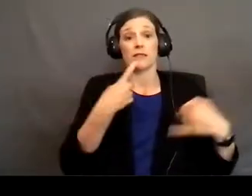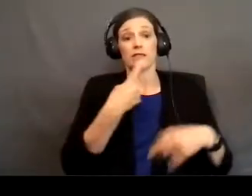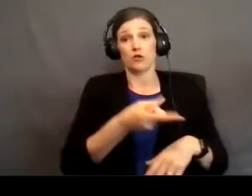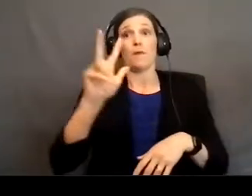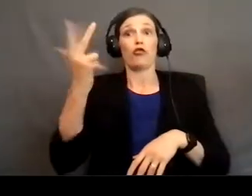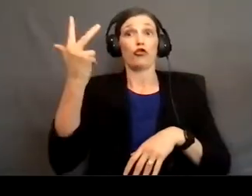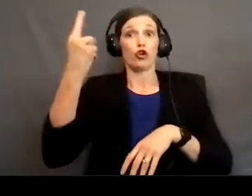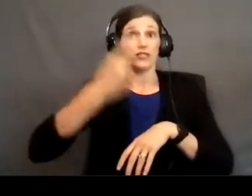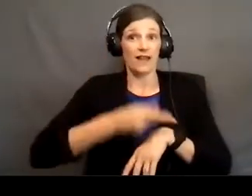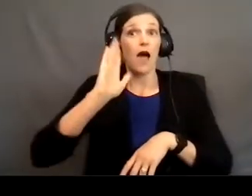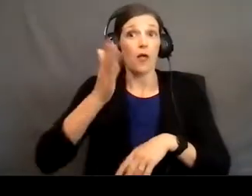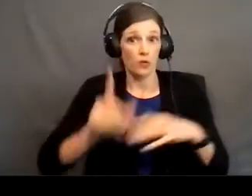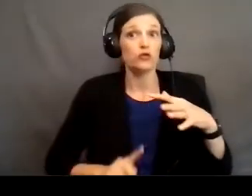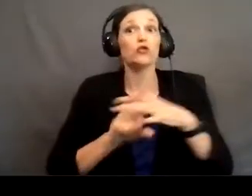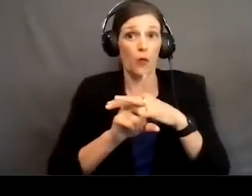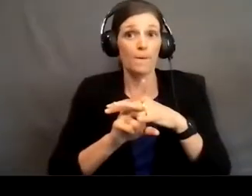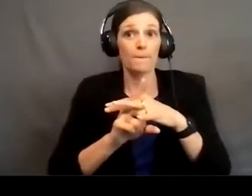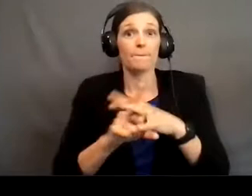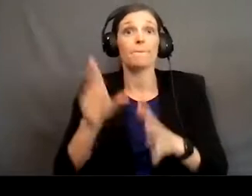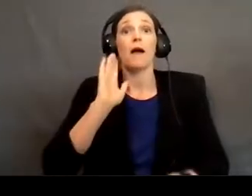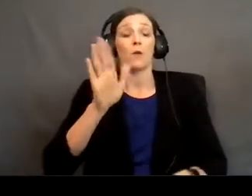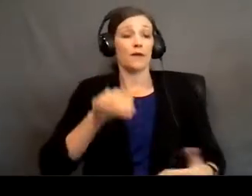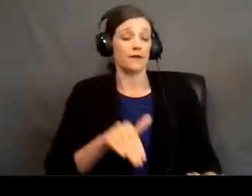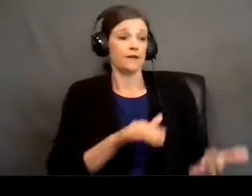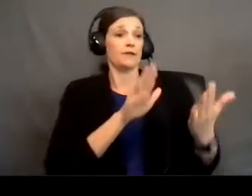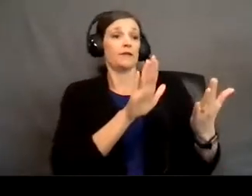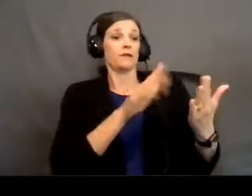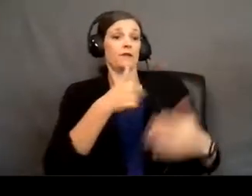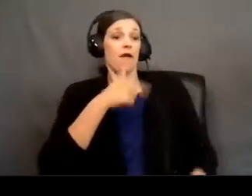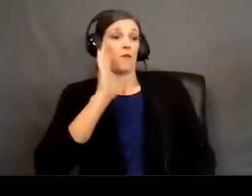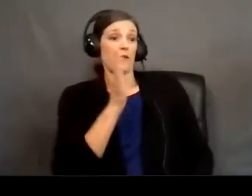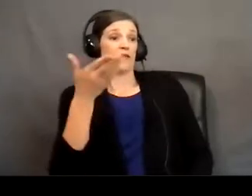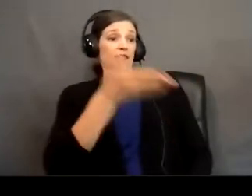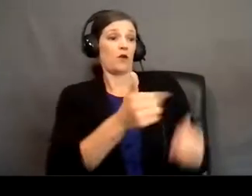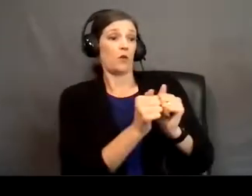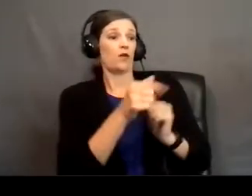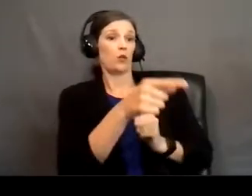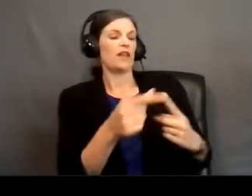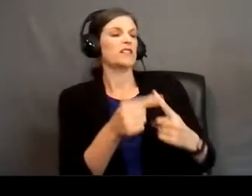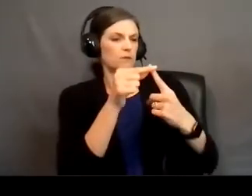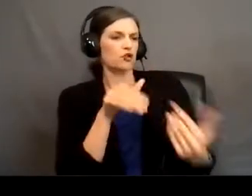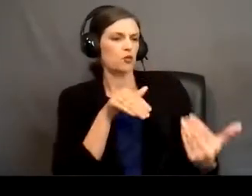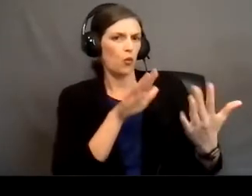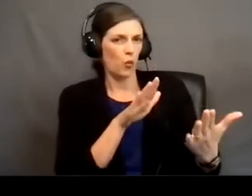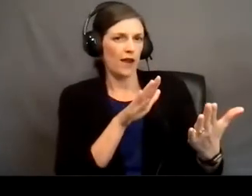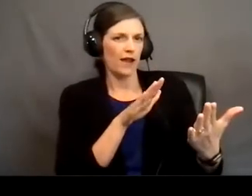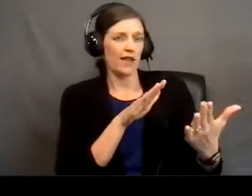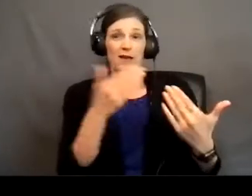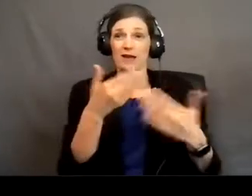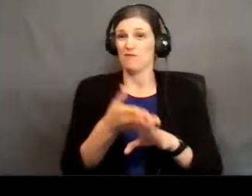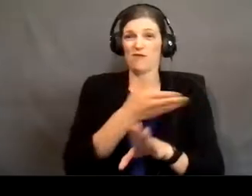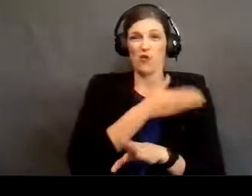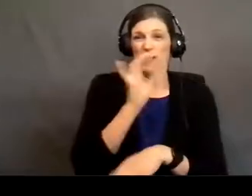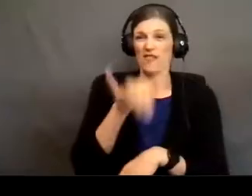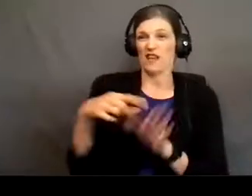I'm going to show up. I'm going to come before you. My presence is going to be with you in a very special way. Up to that point, he'd